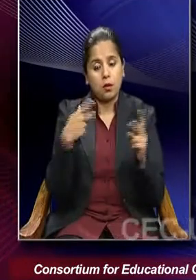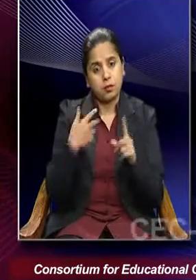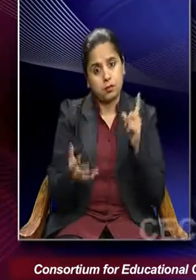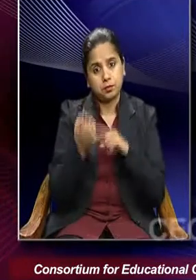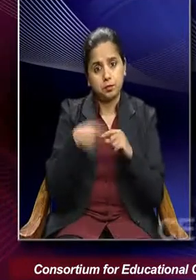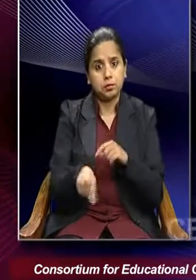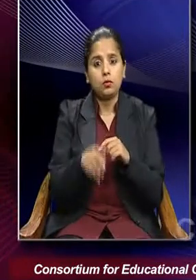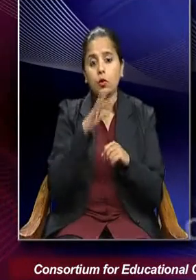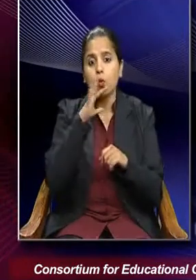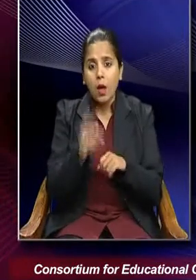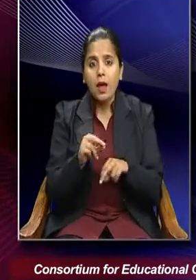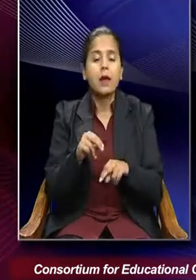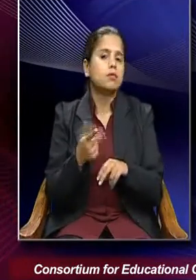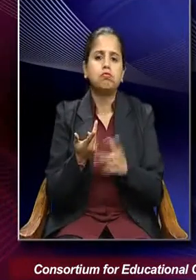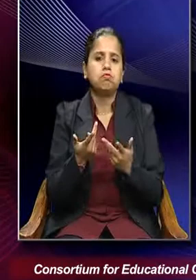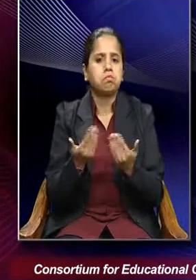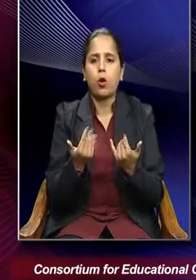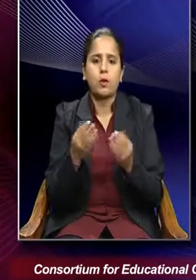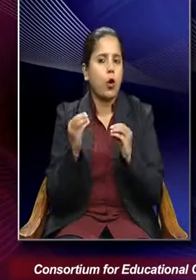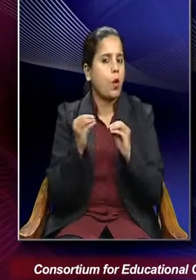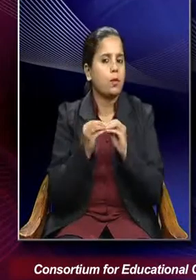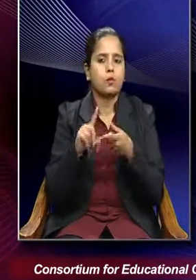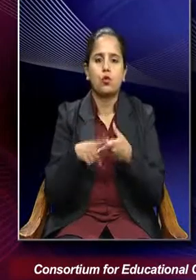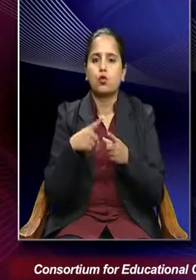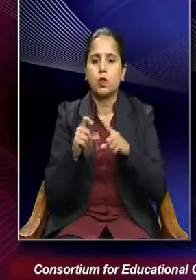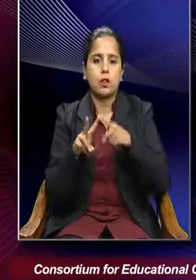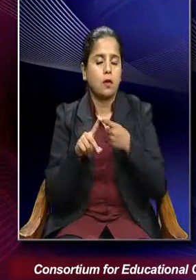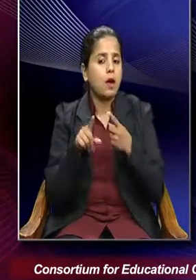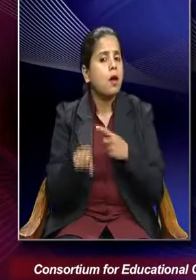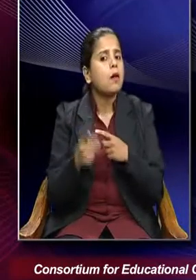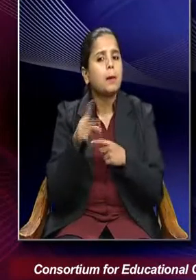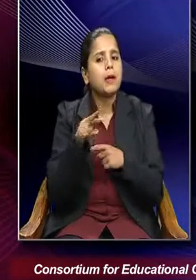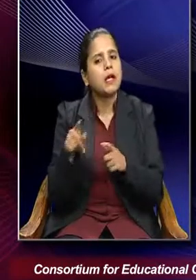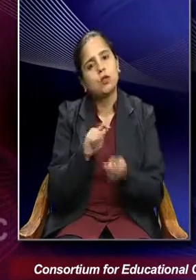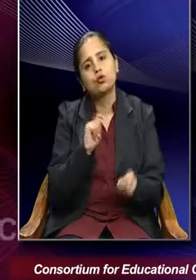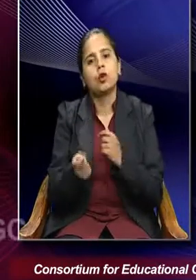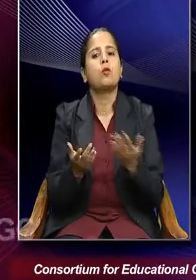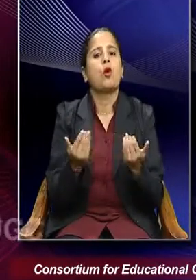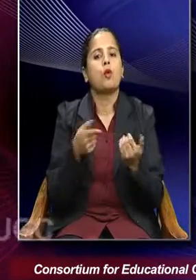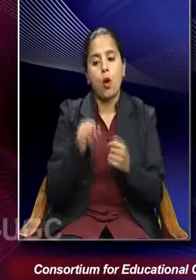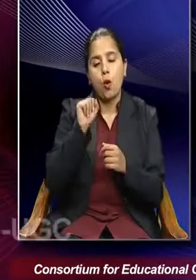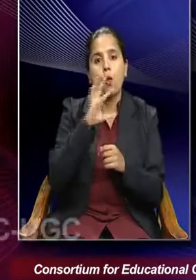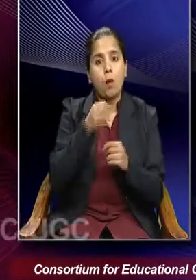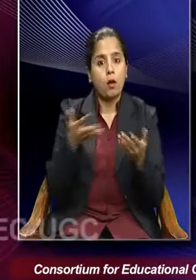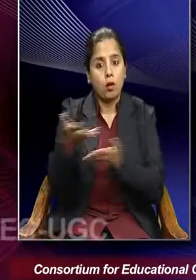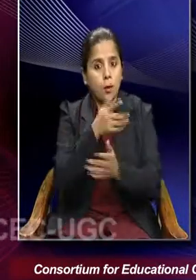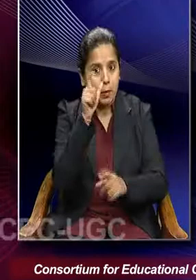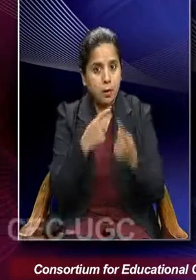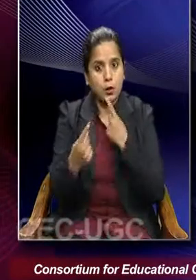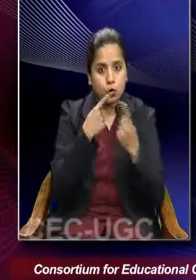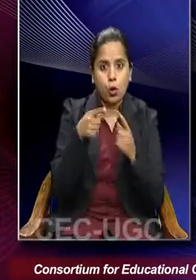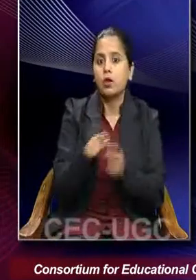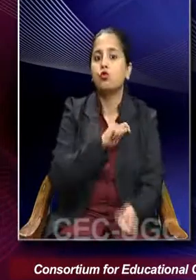objective reality. Why? Because the meanings will change. The symbolic interaction will change.